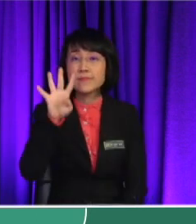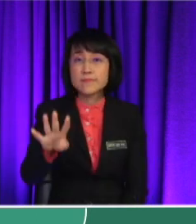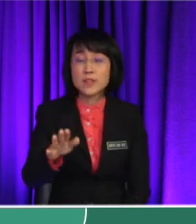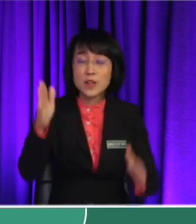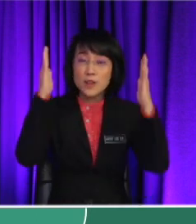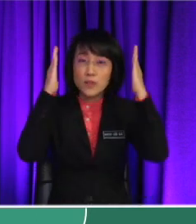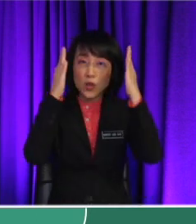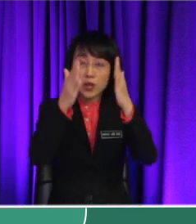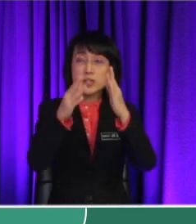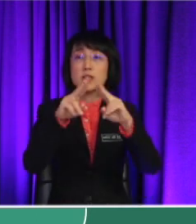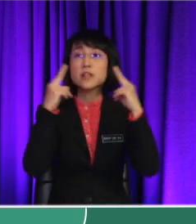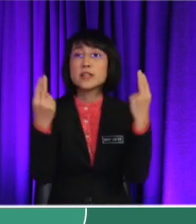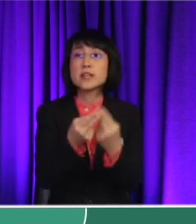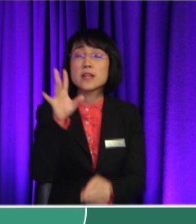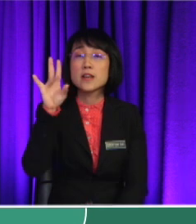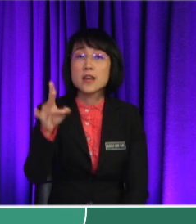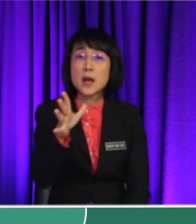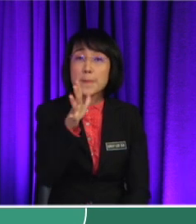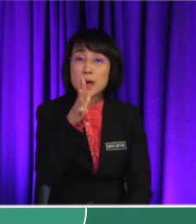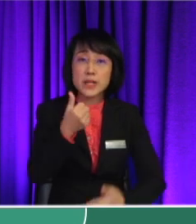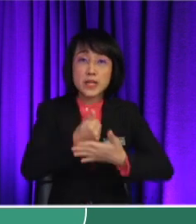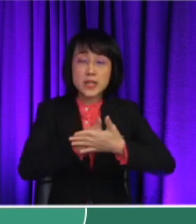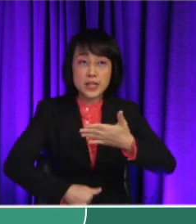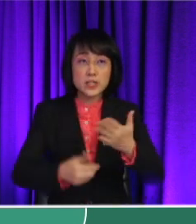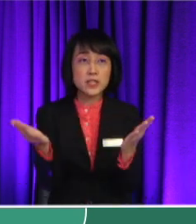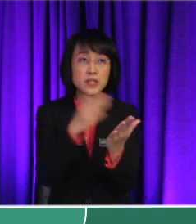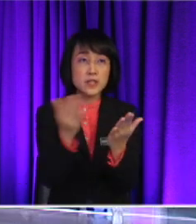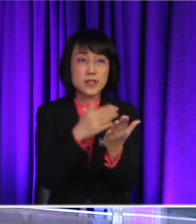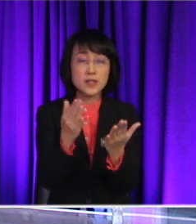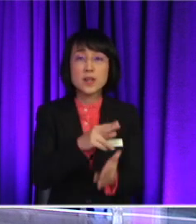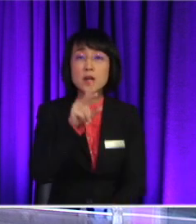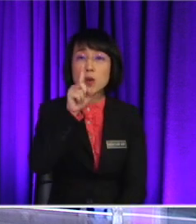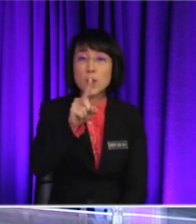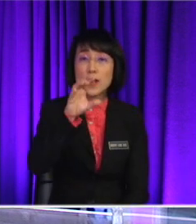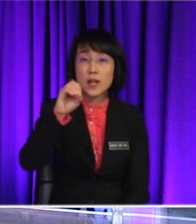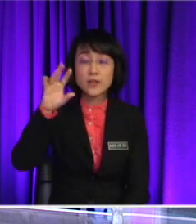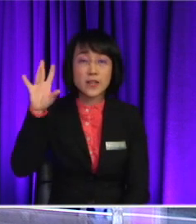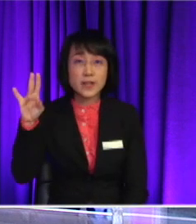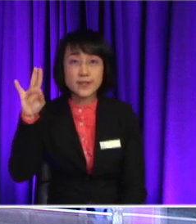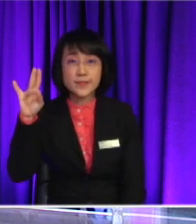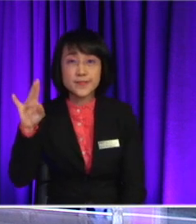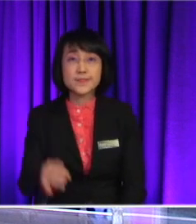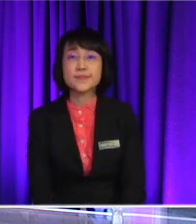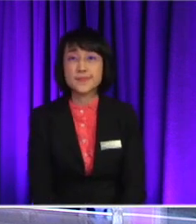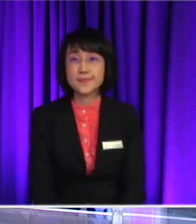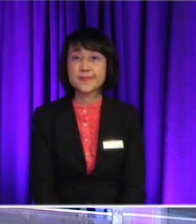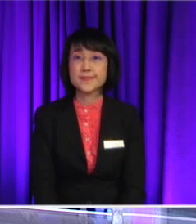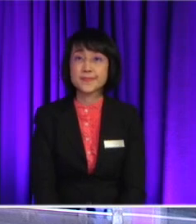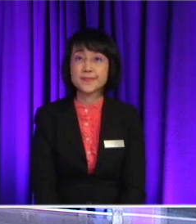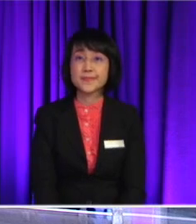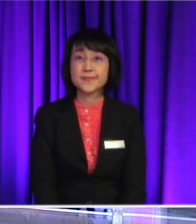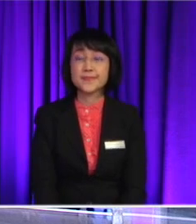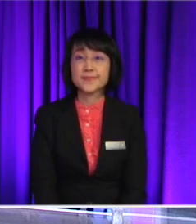which is Mother Nature And you can turn to page 107 if you would like to know what are we going to have later on